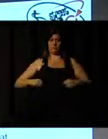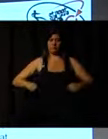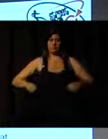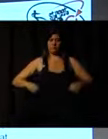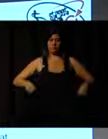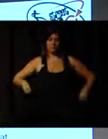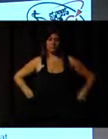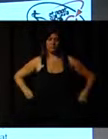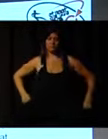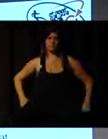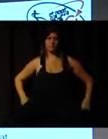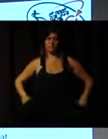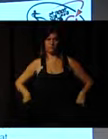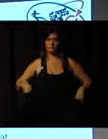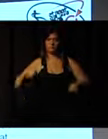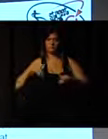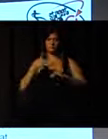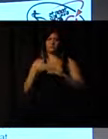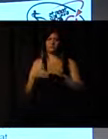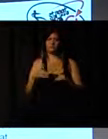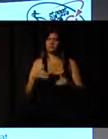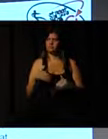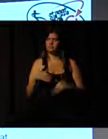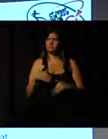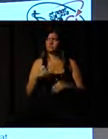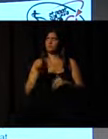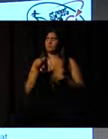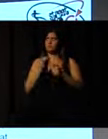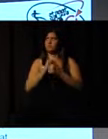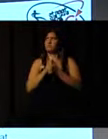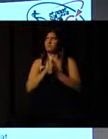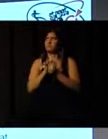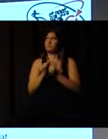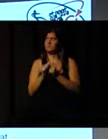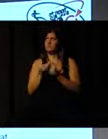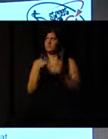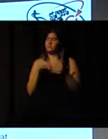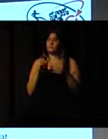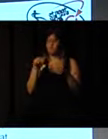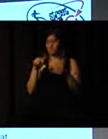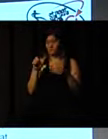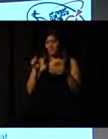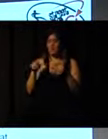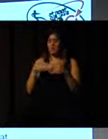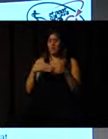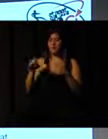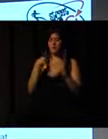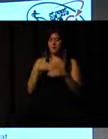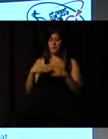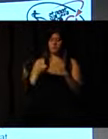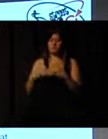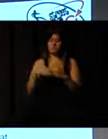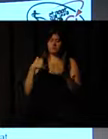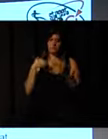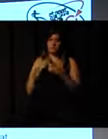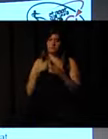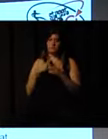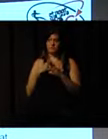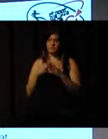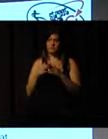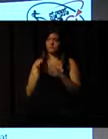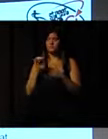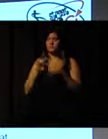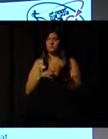Now, that may not sort of project to you very well. But doorstep for us is about local. It's about being